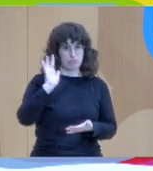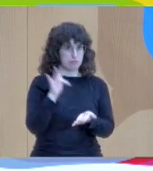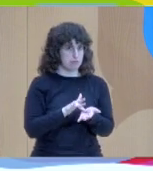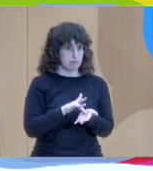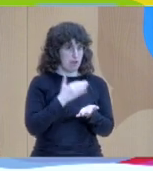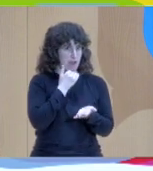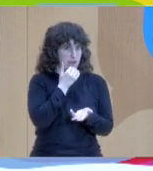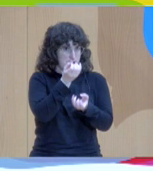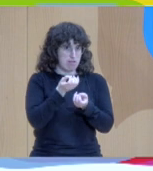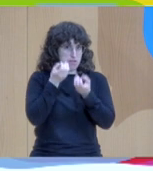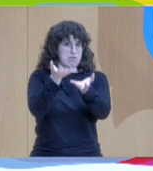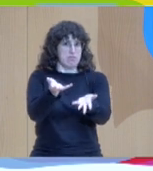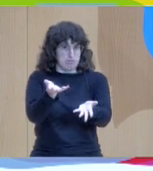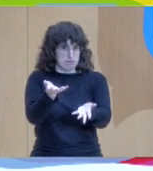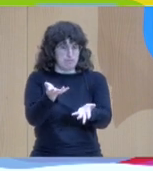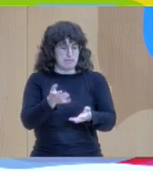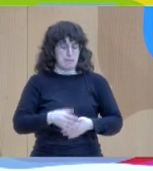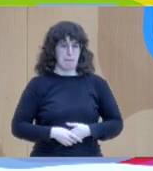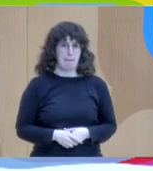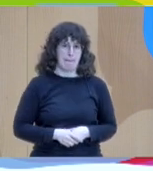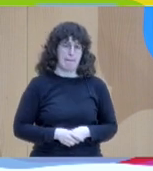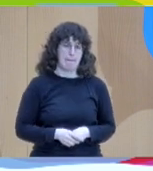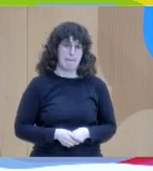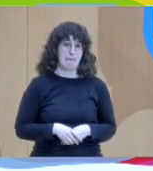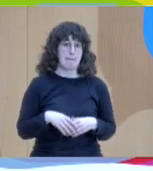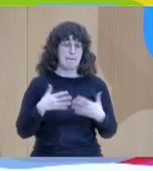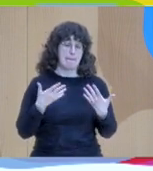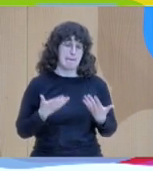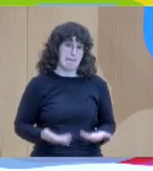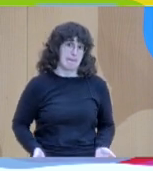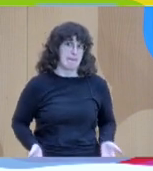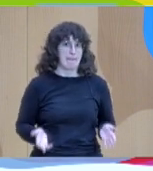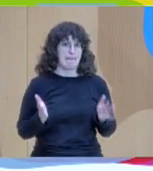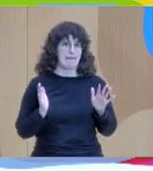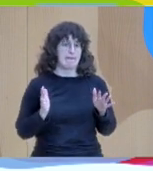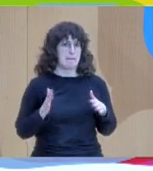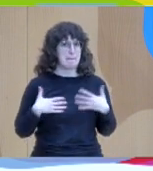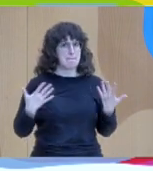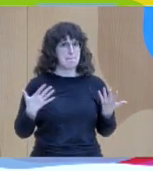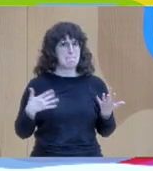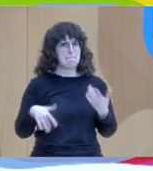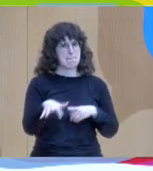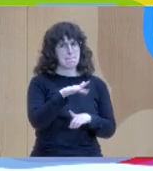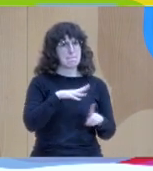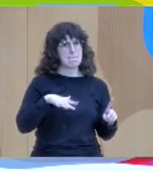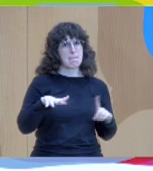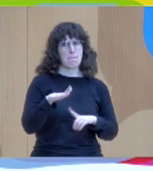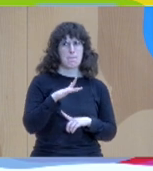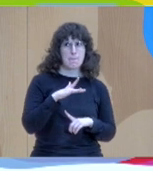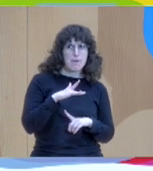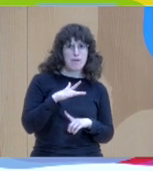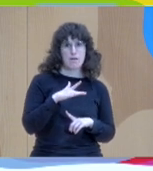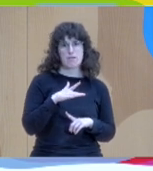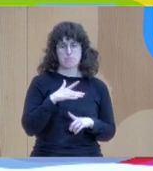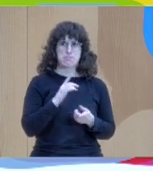in their change. And the atmosphere changed. So I told Esa, let's try something like that.